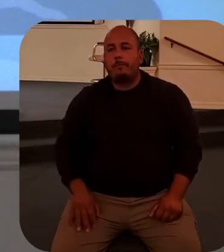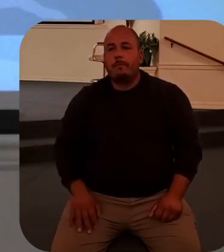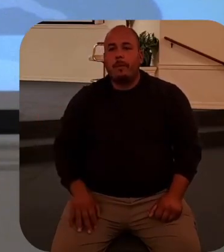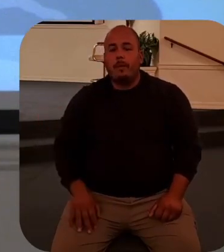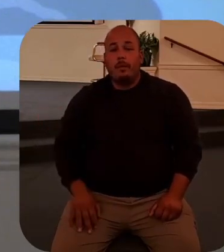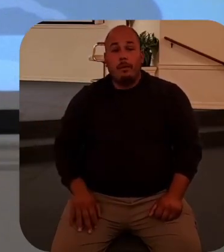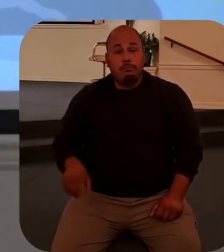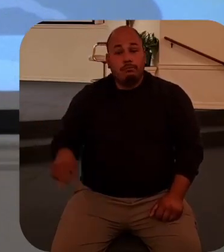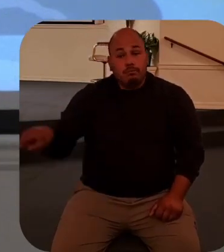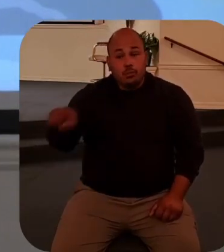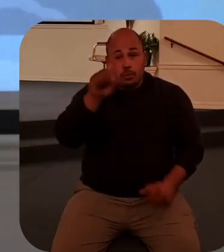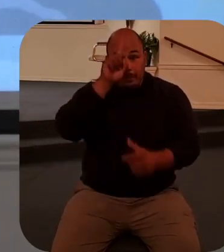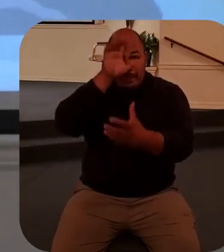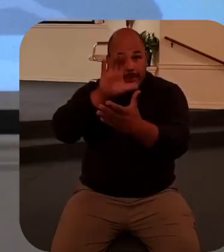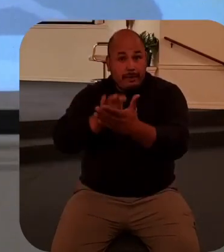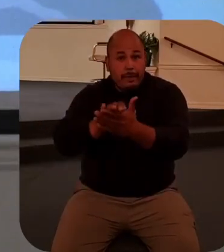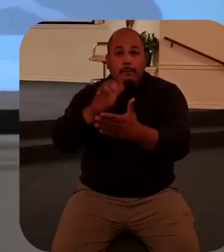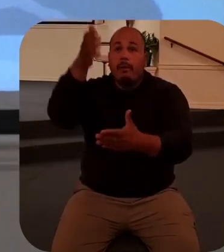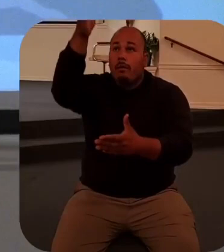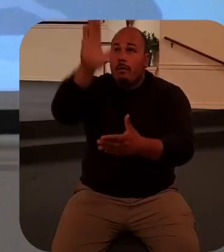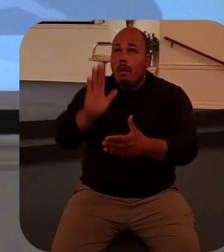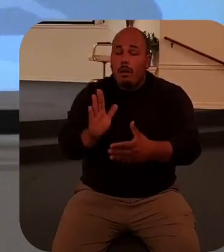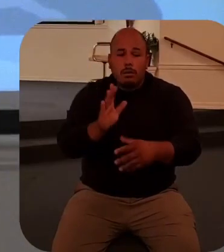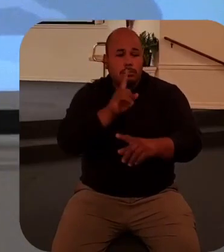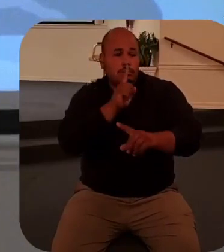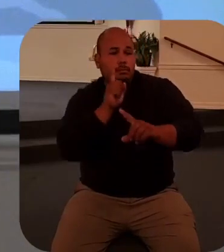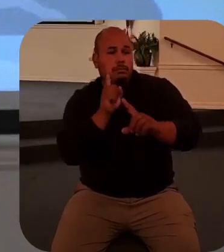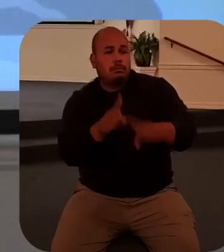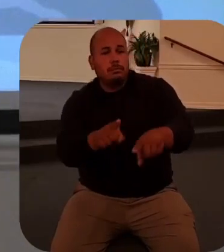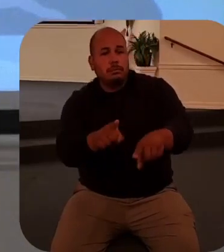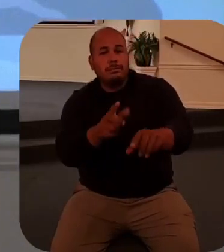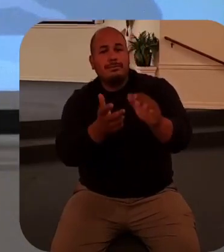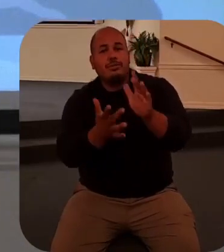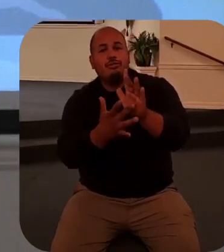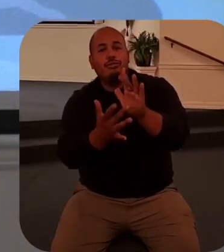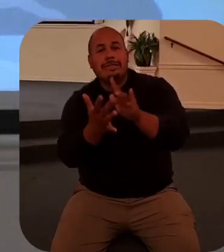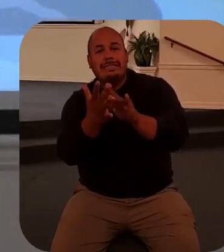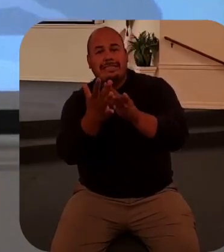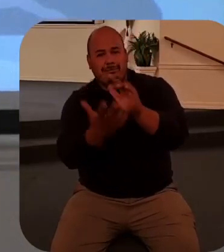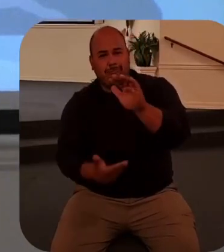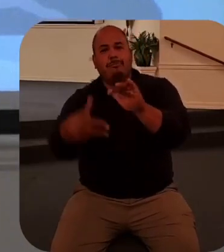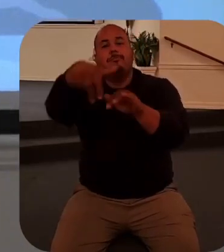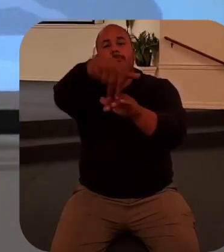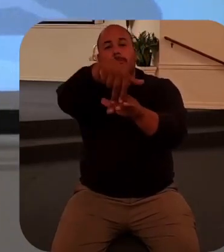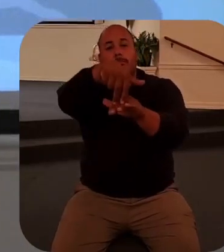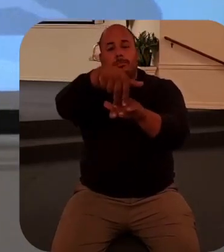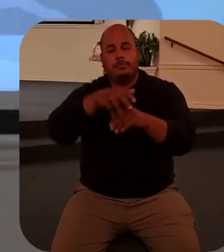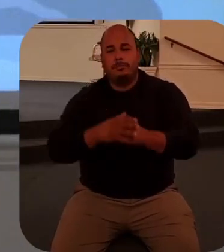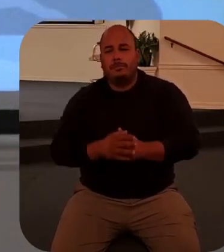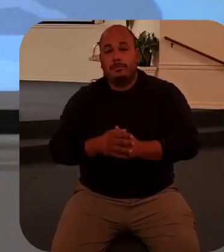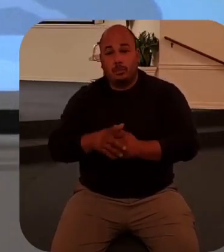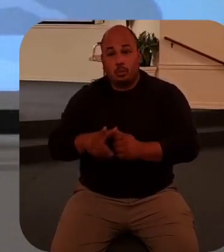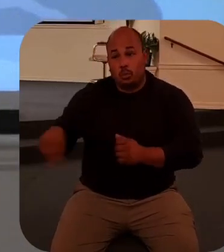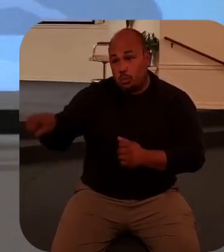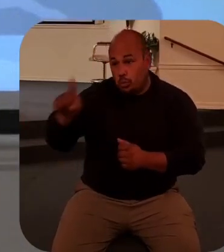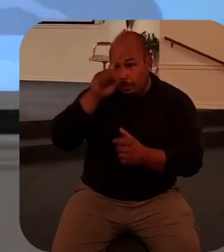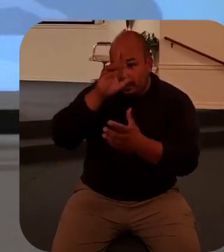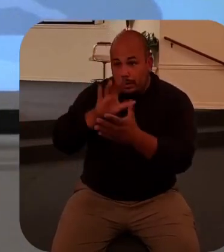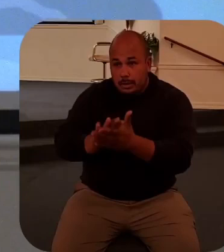do you believe God raised Jesus from the dead do you believe there is such a thing as eternal life